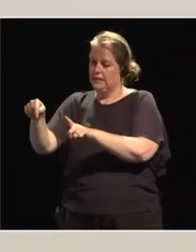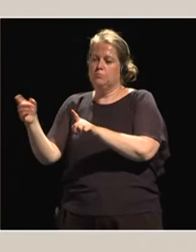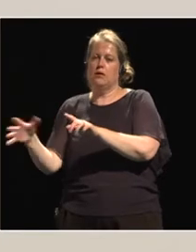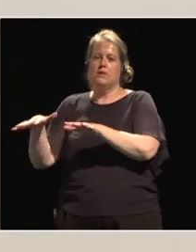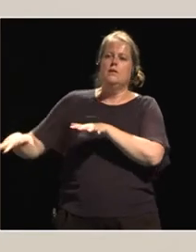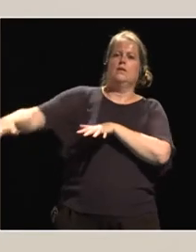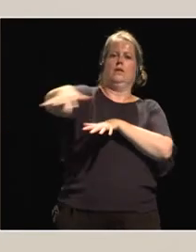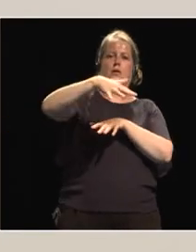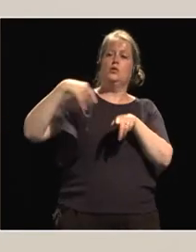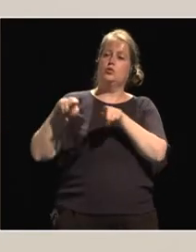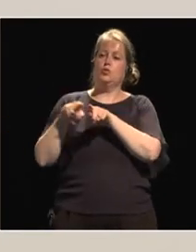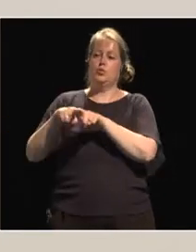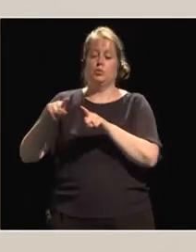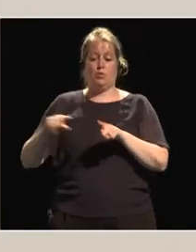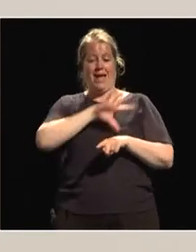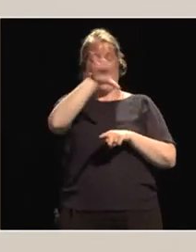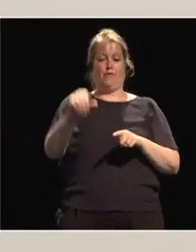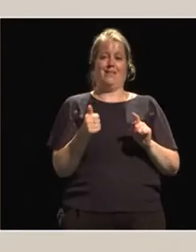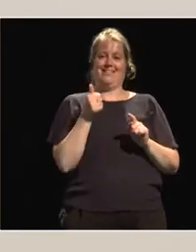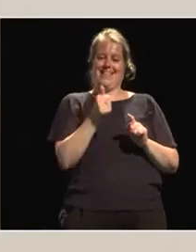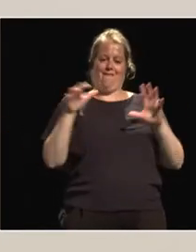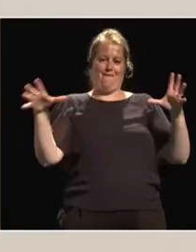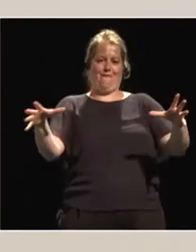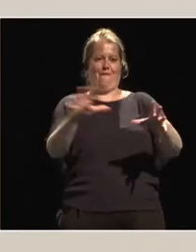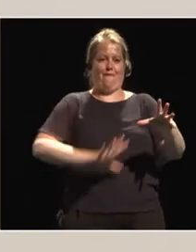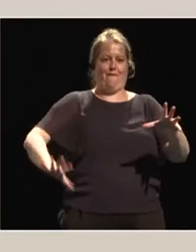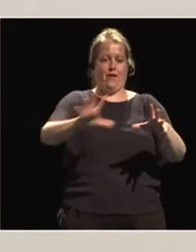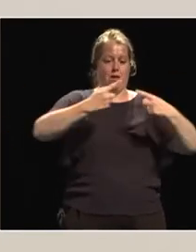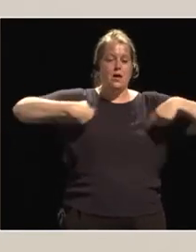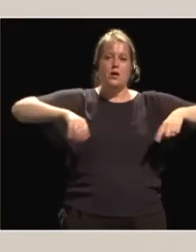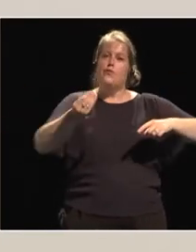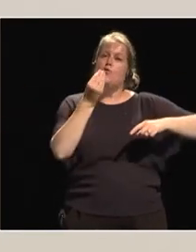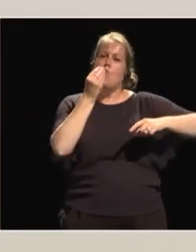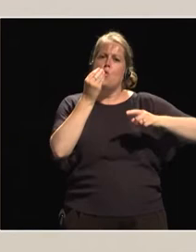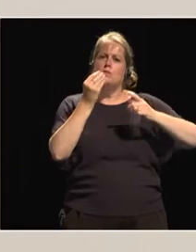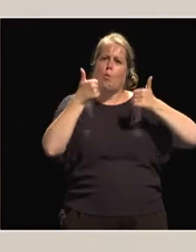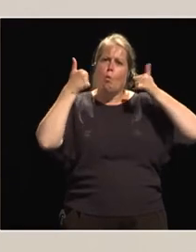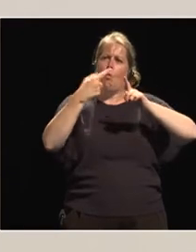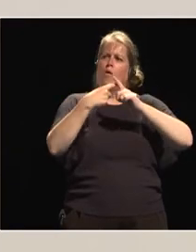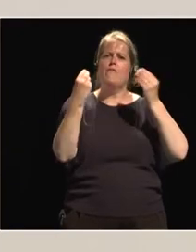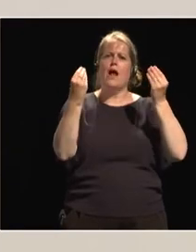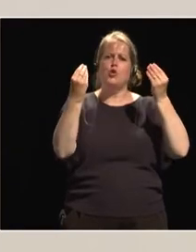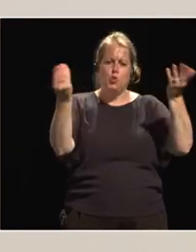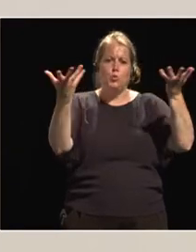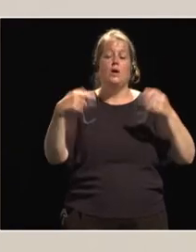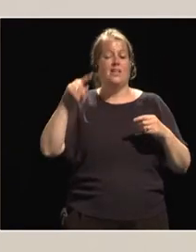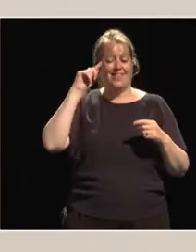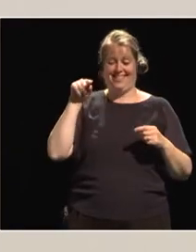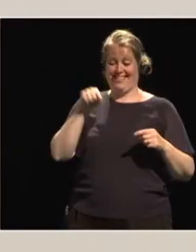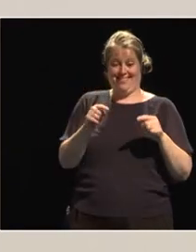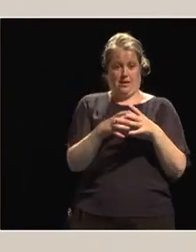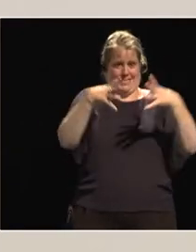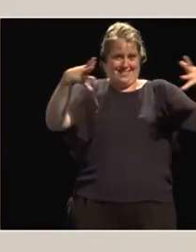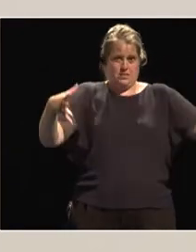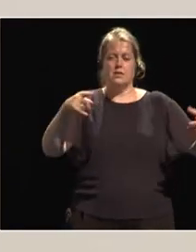that African agriculture is adding to its food. And I think women are going to have a particular role to play in that